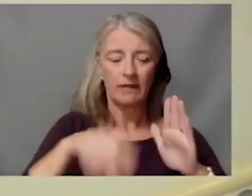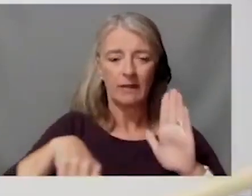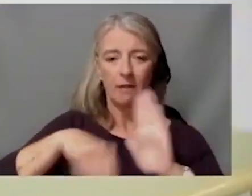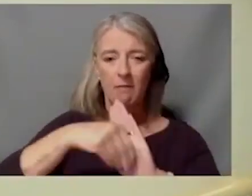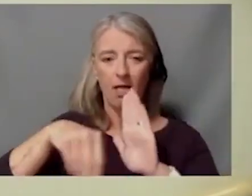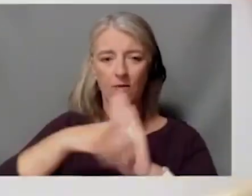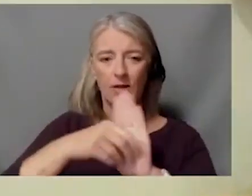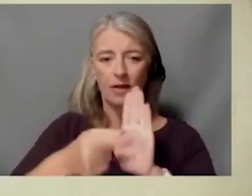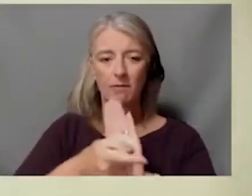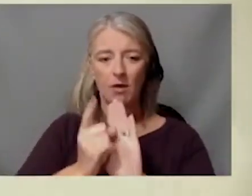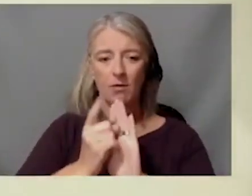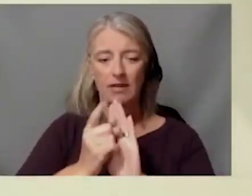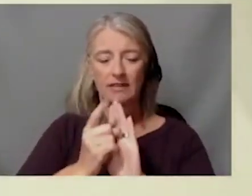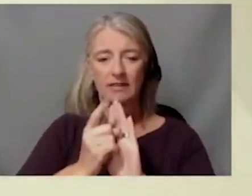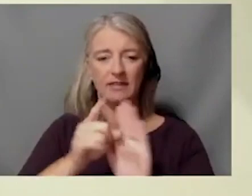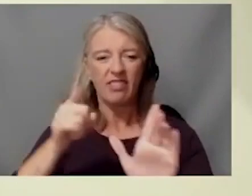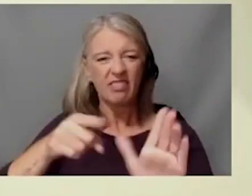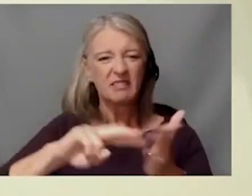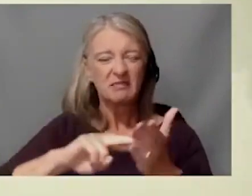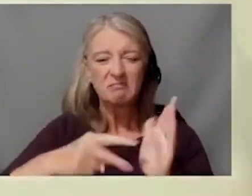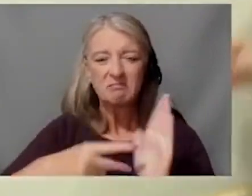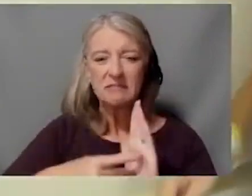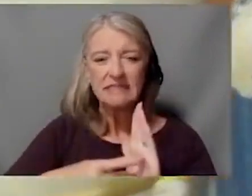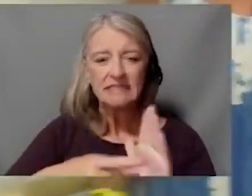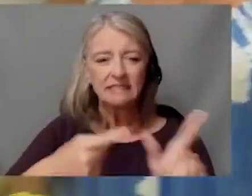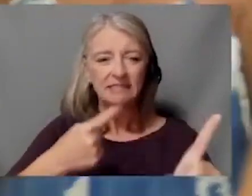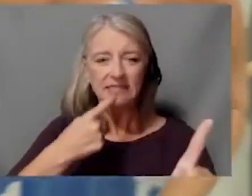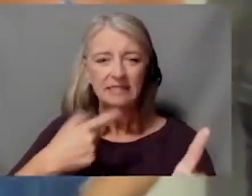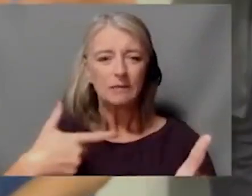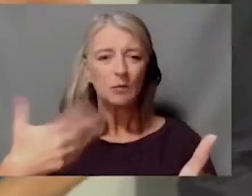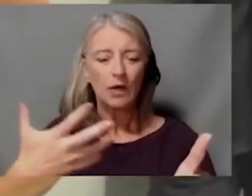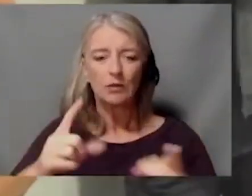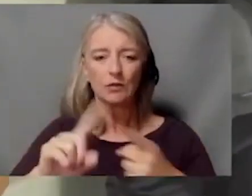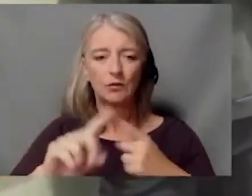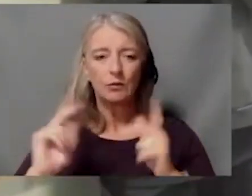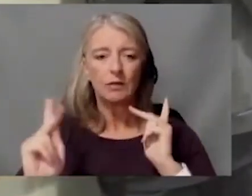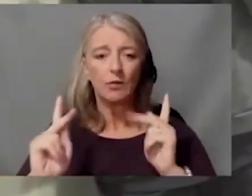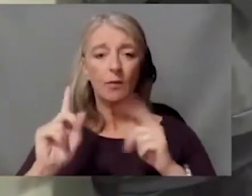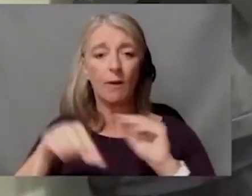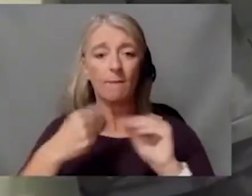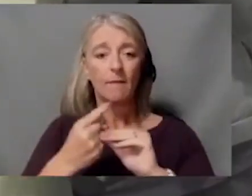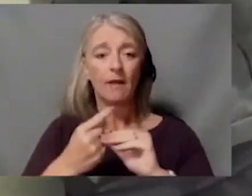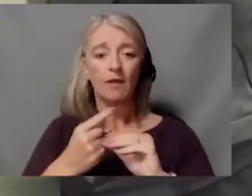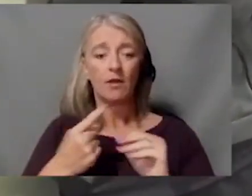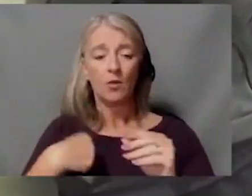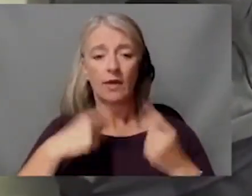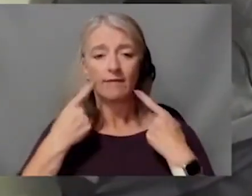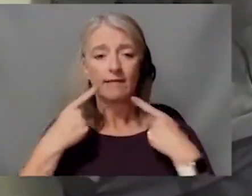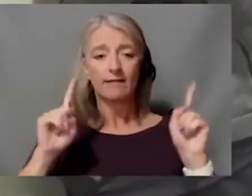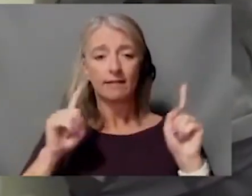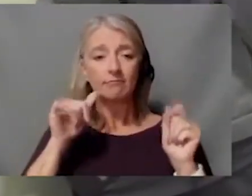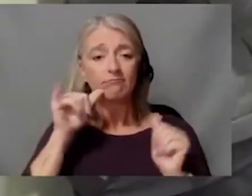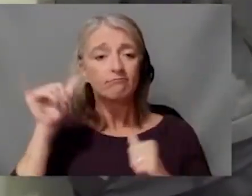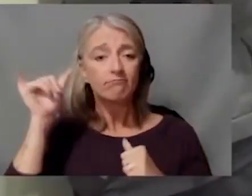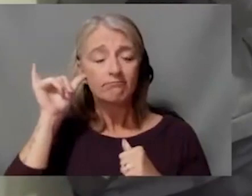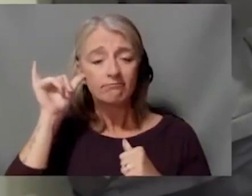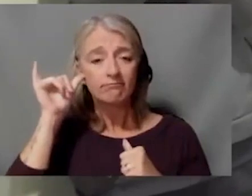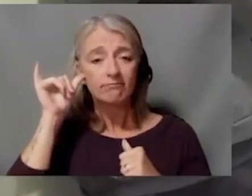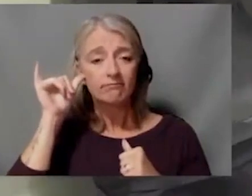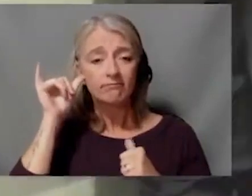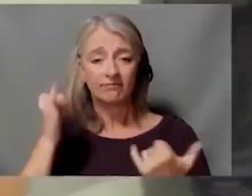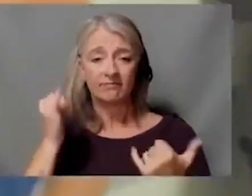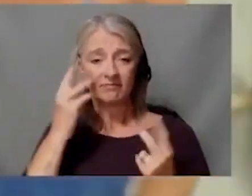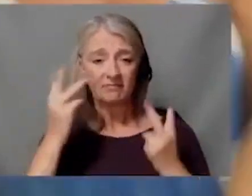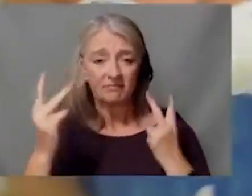What's it? What does this mean? What does this say to people about we have this announcement yesterday and now we see this? Well,